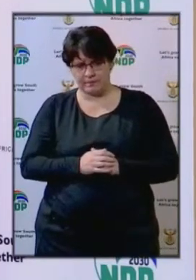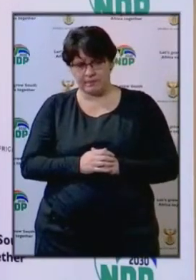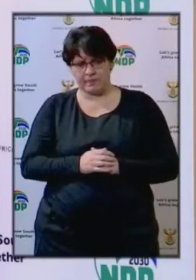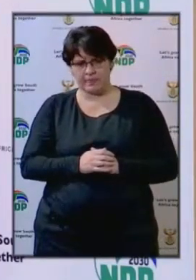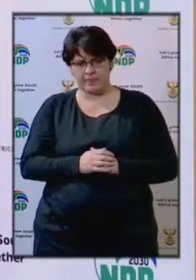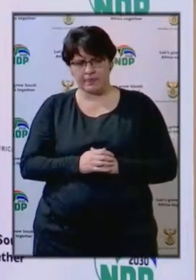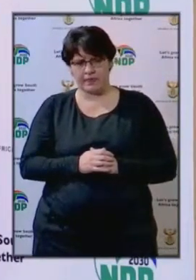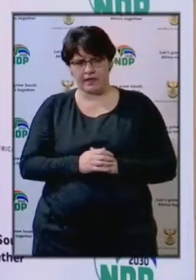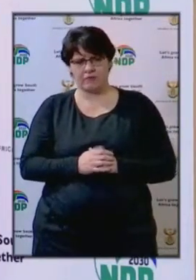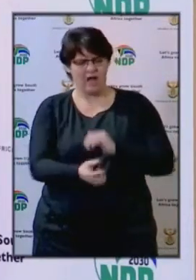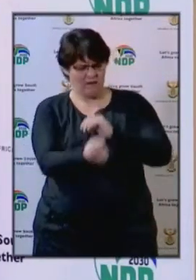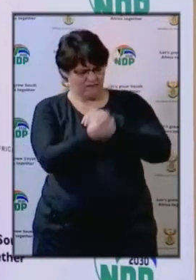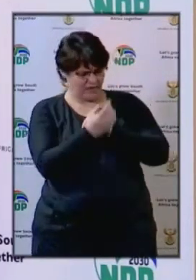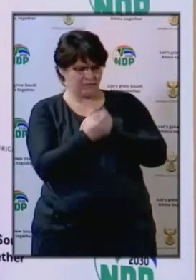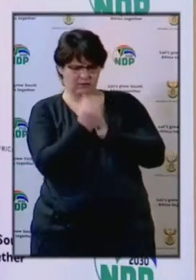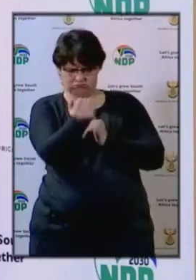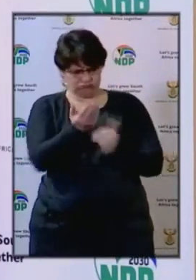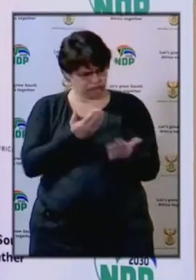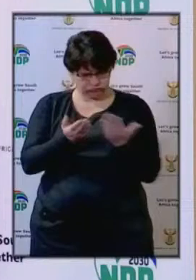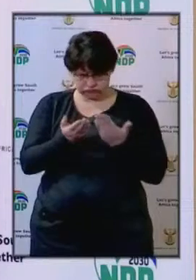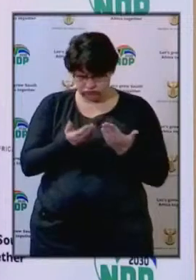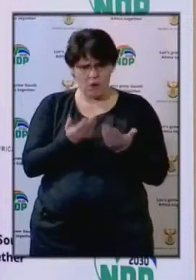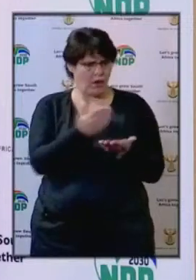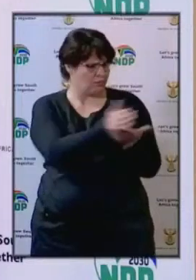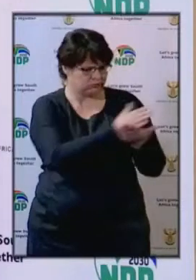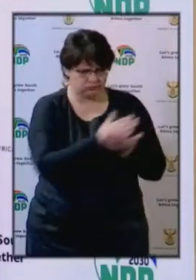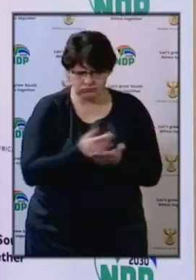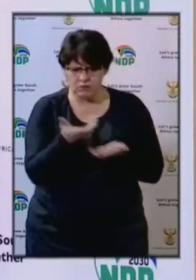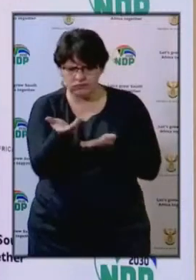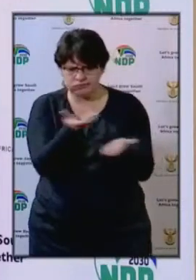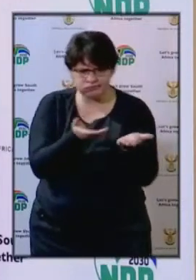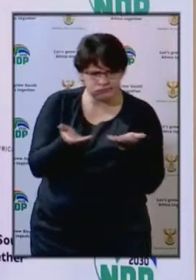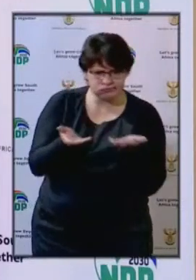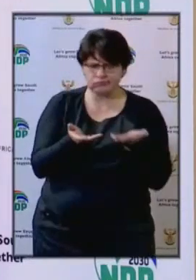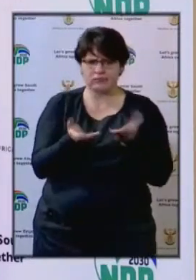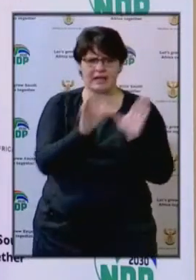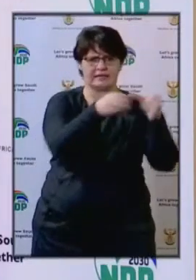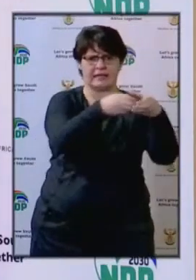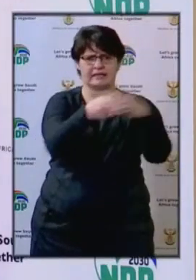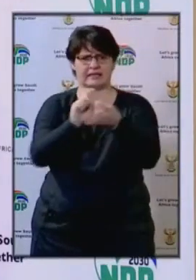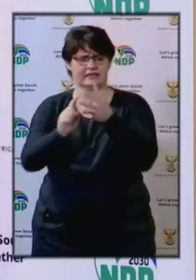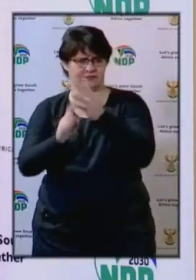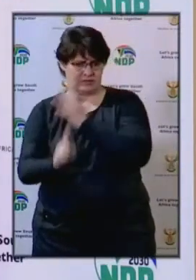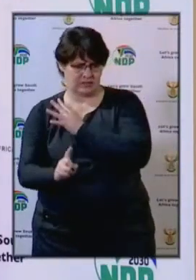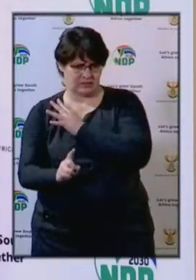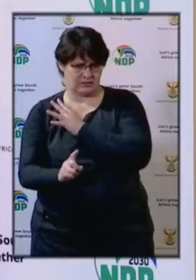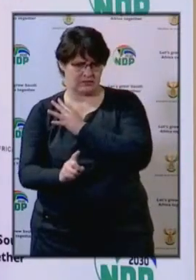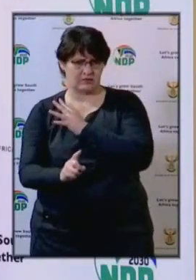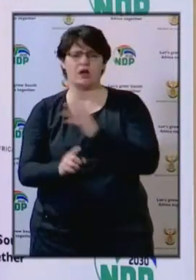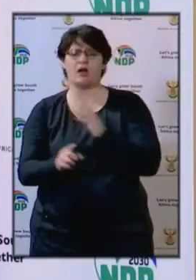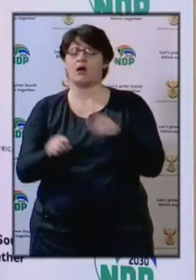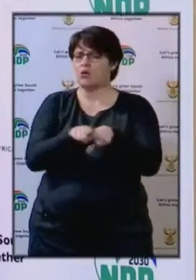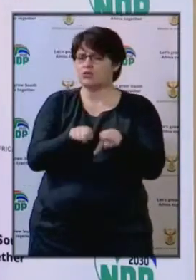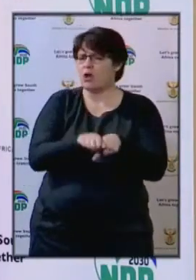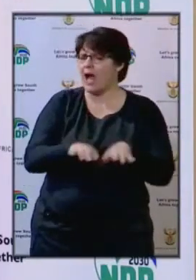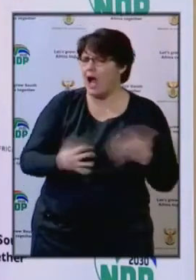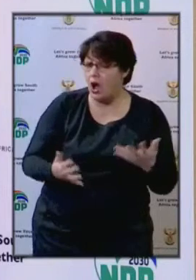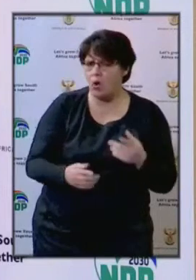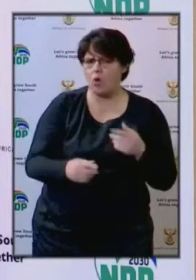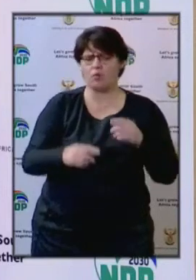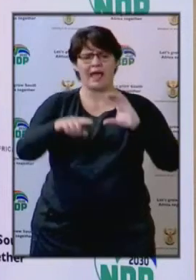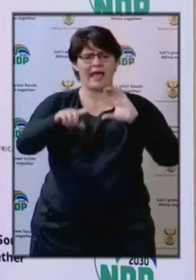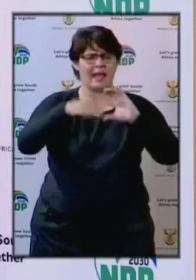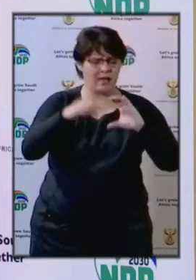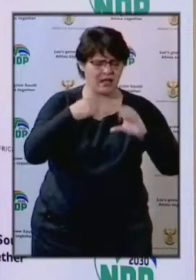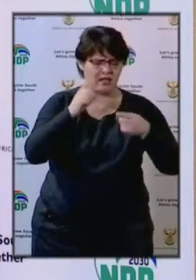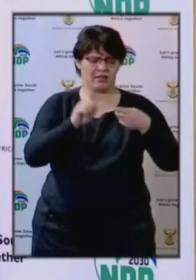received feedback in both my stakeholder engagement as I was engaging with various sectors, also through our emails, through calls,